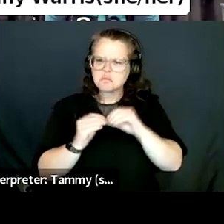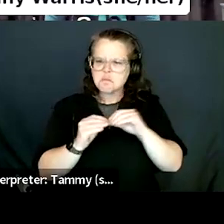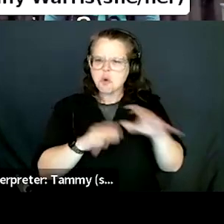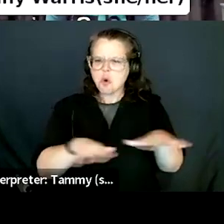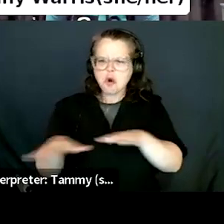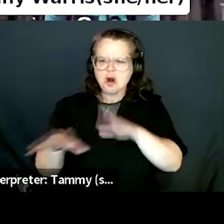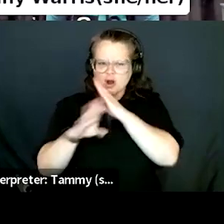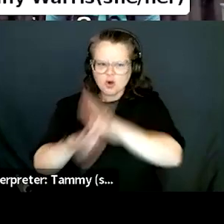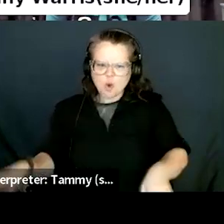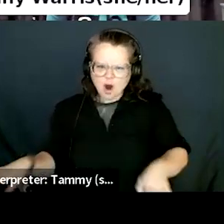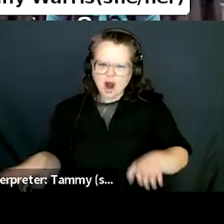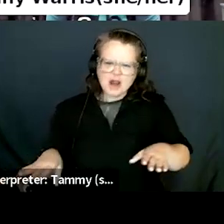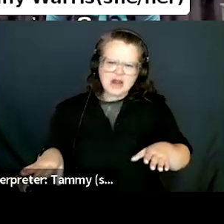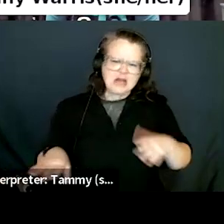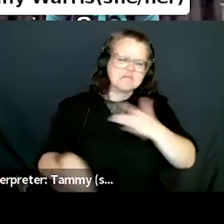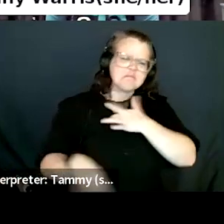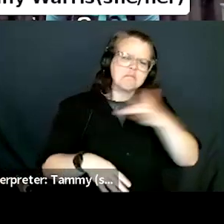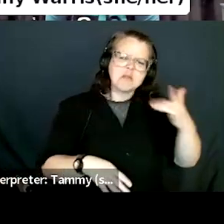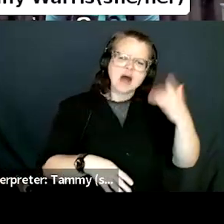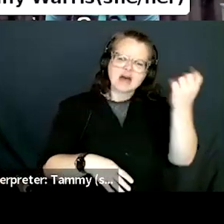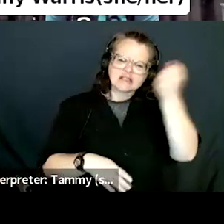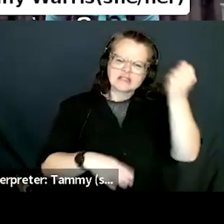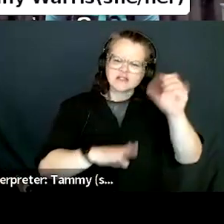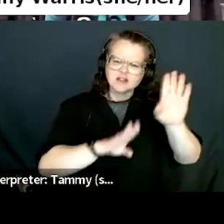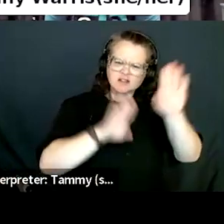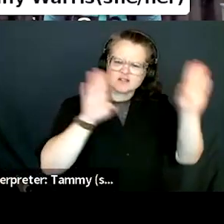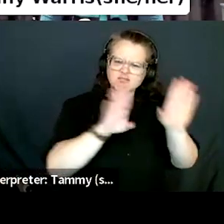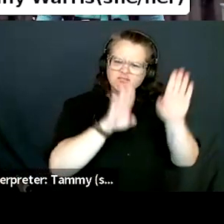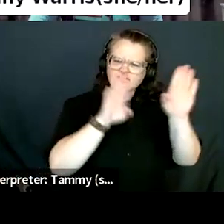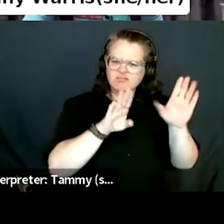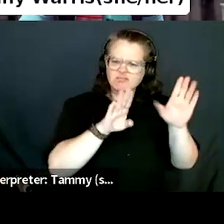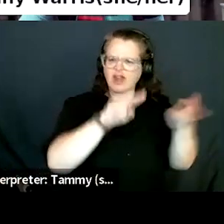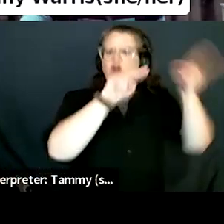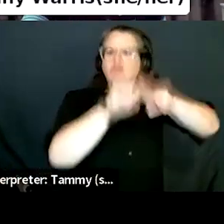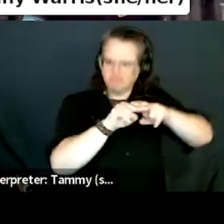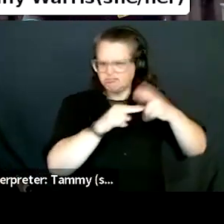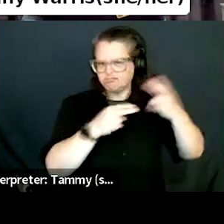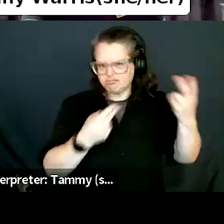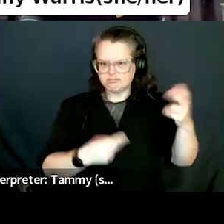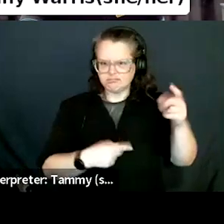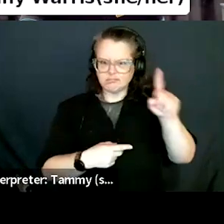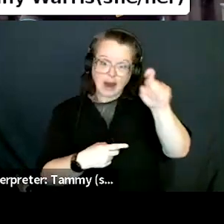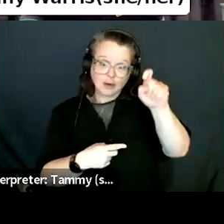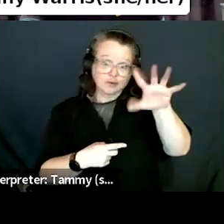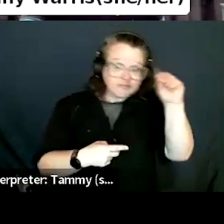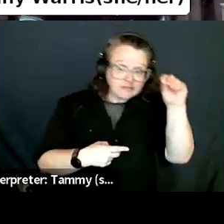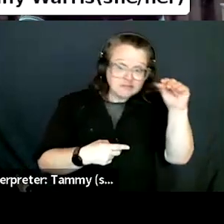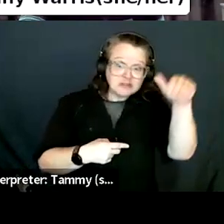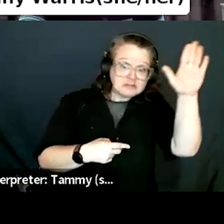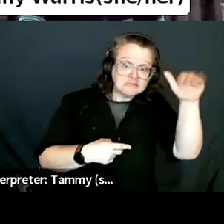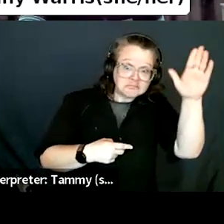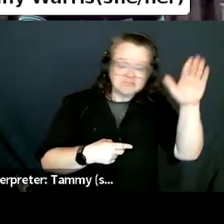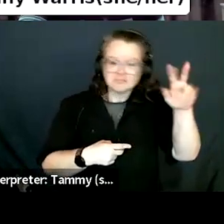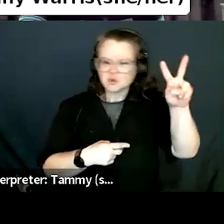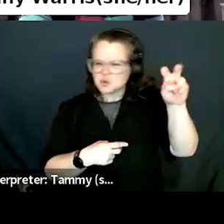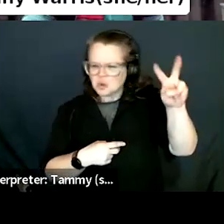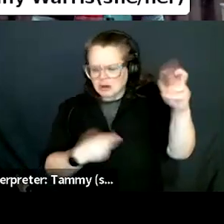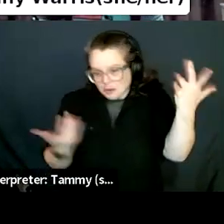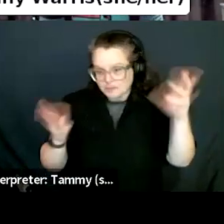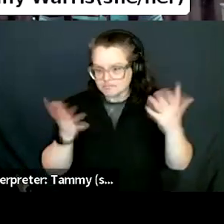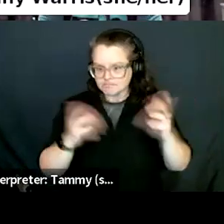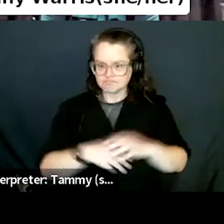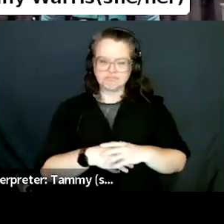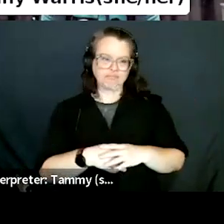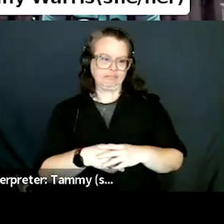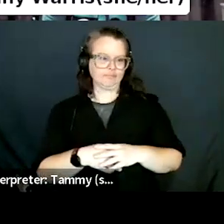hundred on weekends kind of idea more than, than individual books. So. Yeah. And if you're